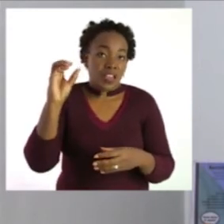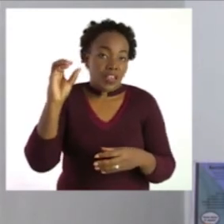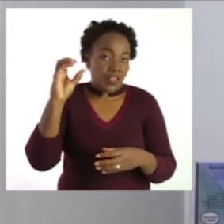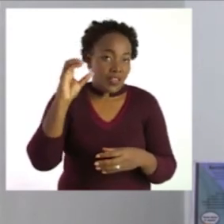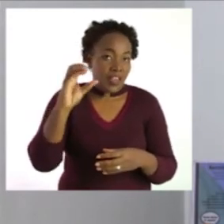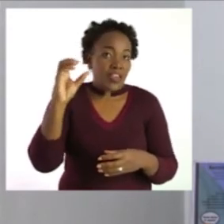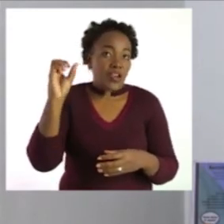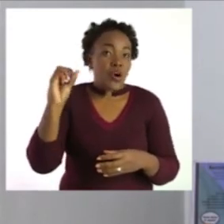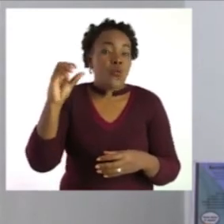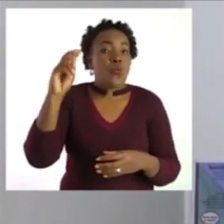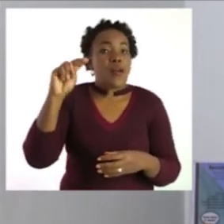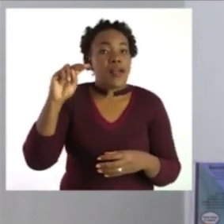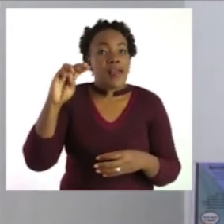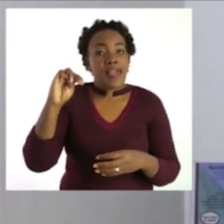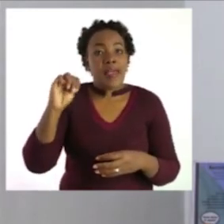composition